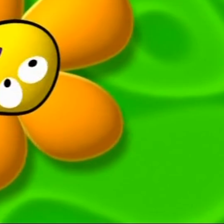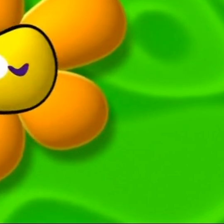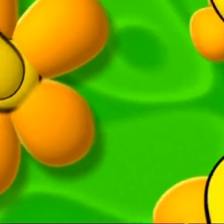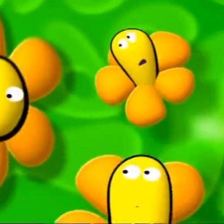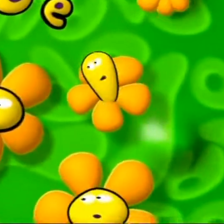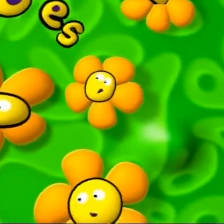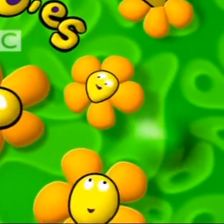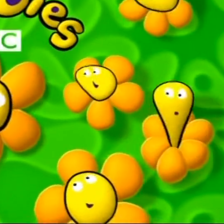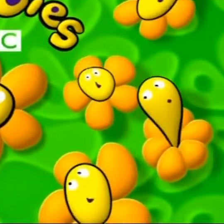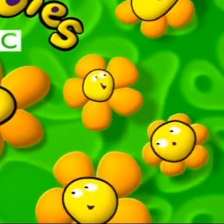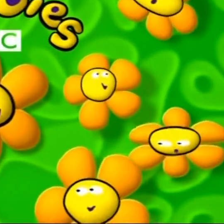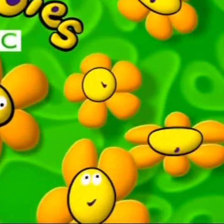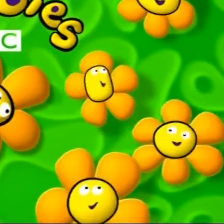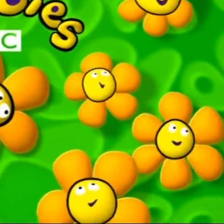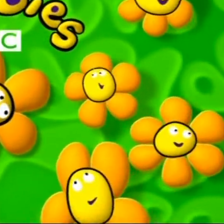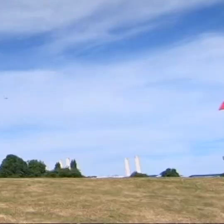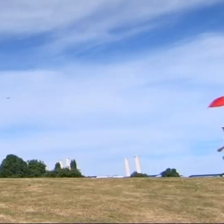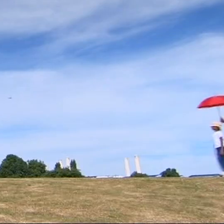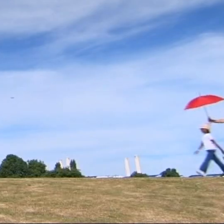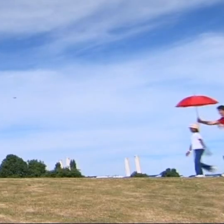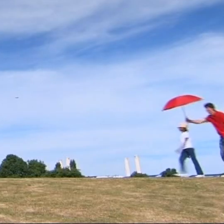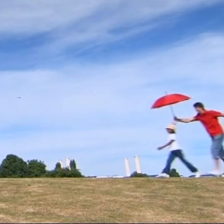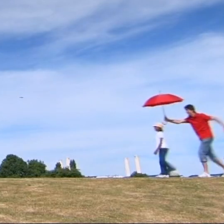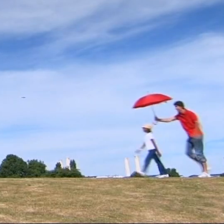C-bi-ding! C-bi-ding! C-bi